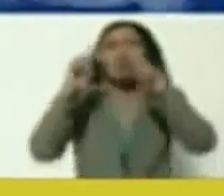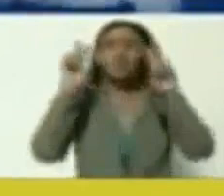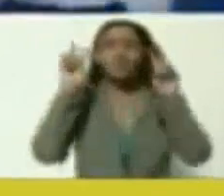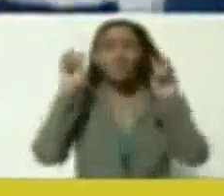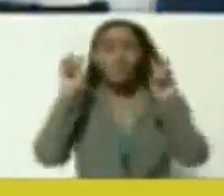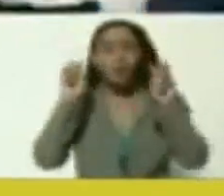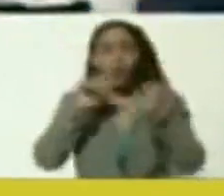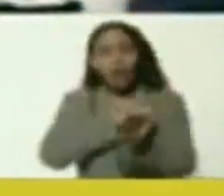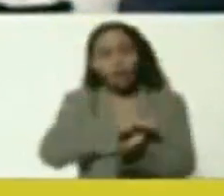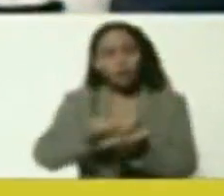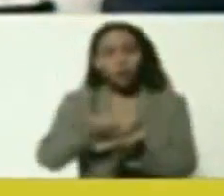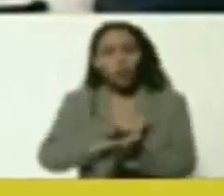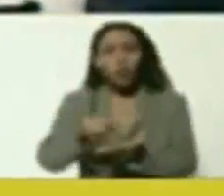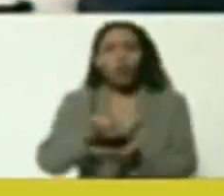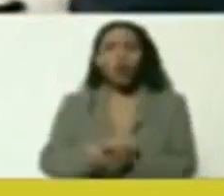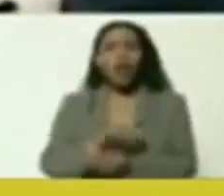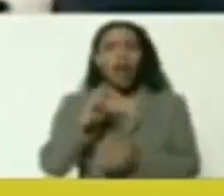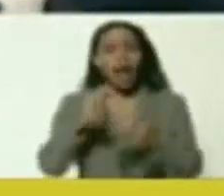they met in New York